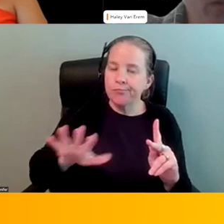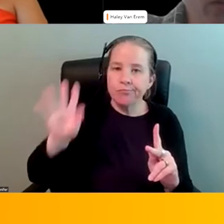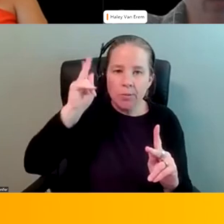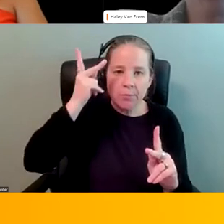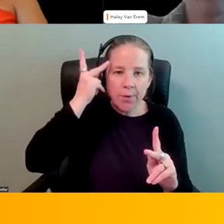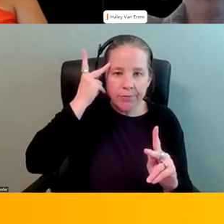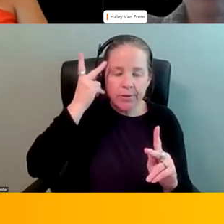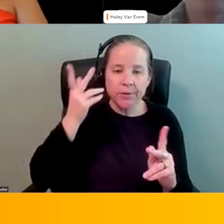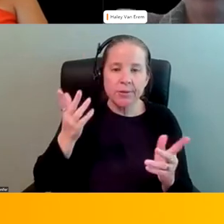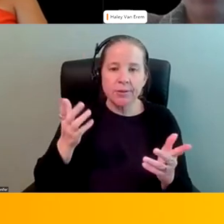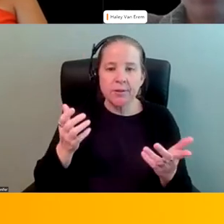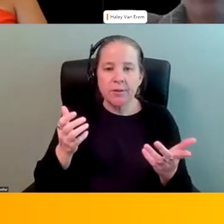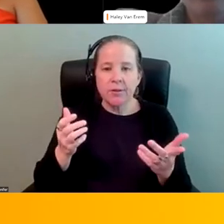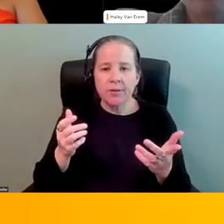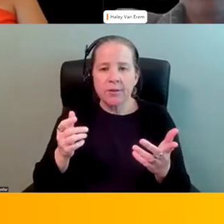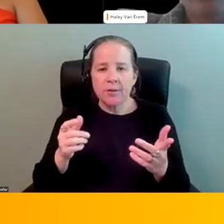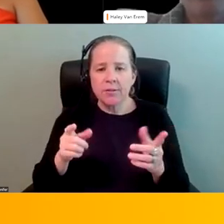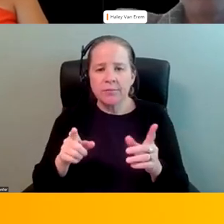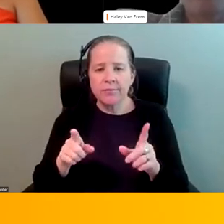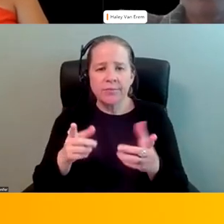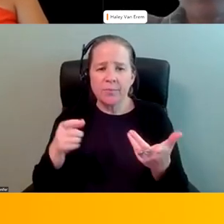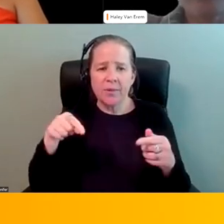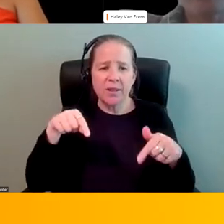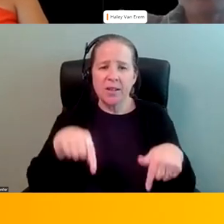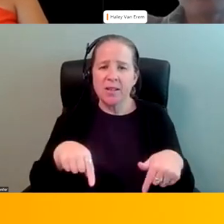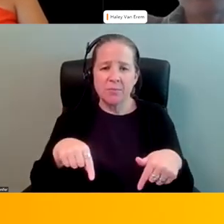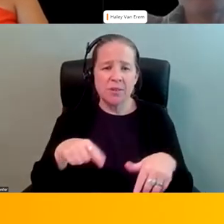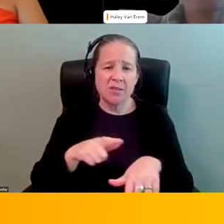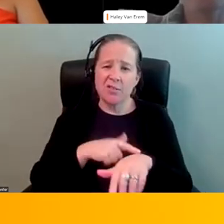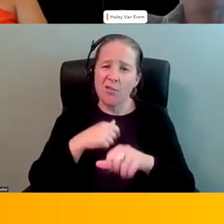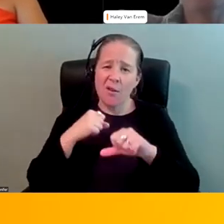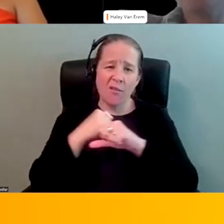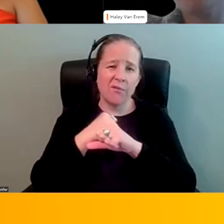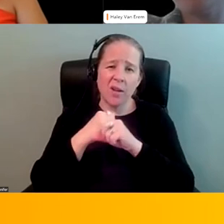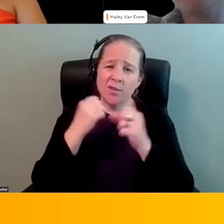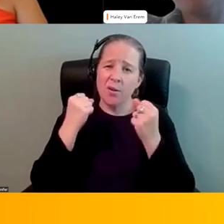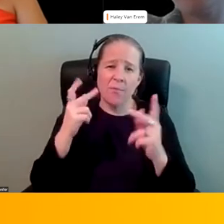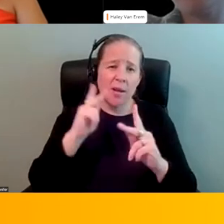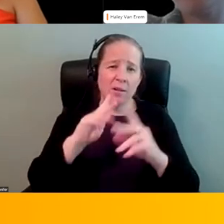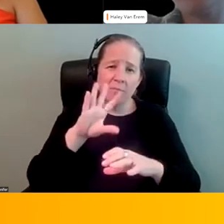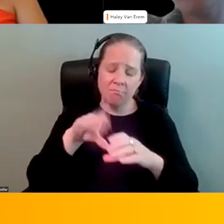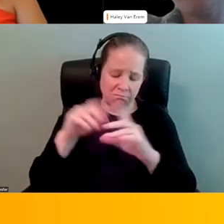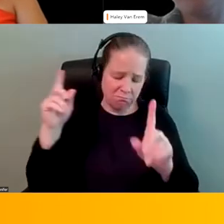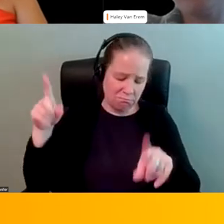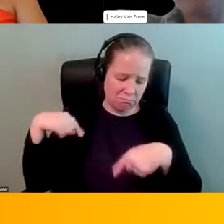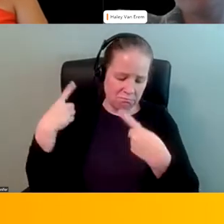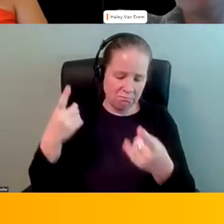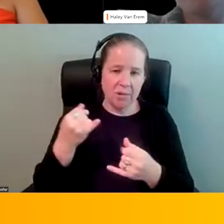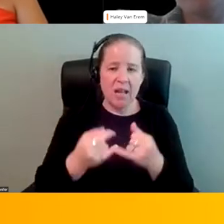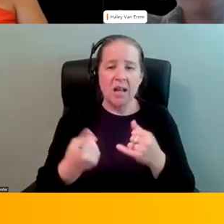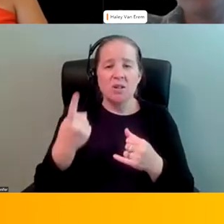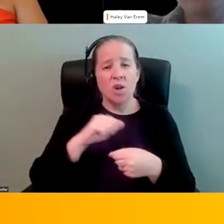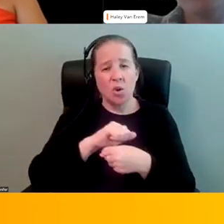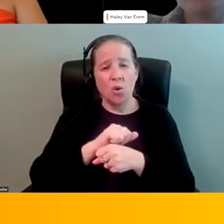might be forgetting, forgetting a few along the journey just because this has been such a long fight. Um, and then the last but not least COVID really